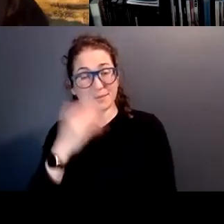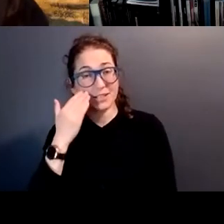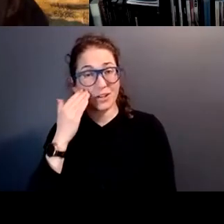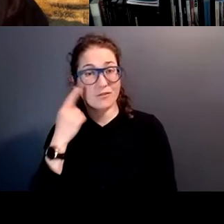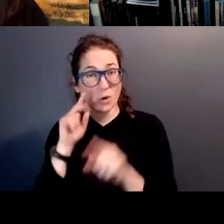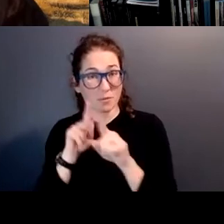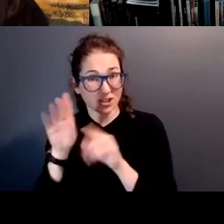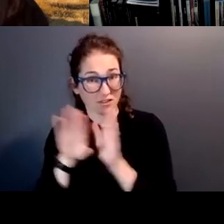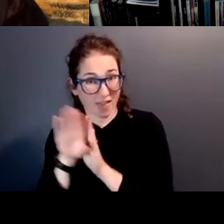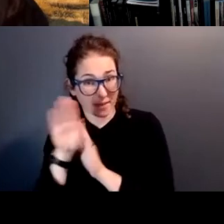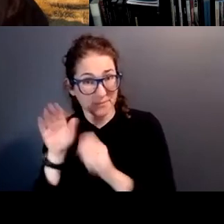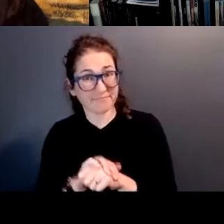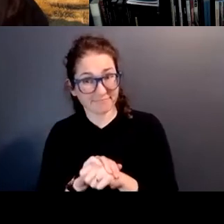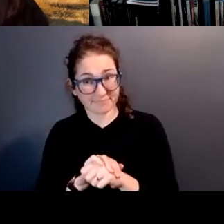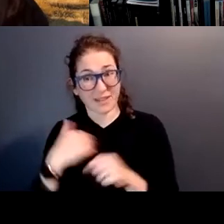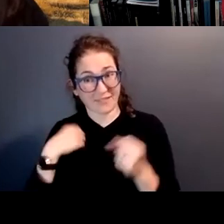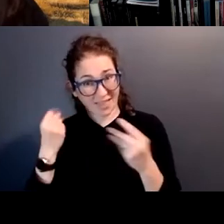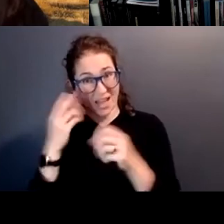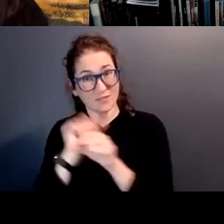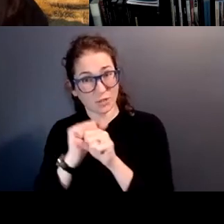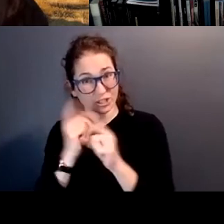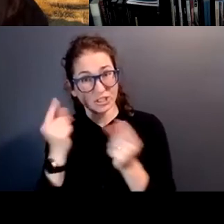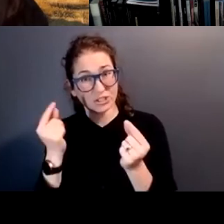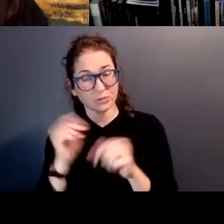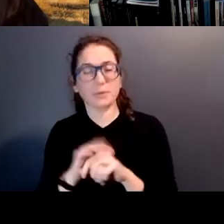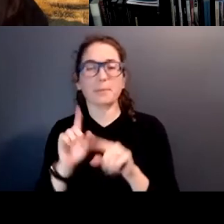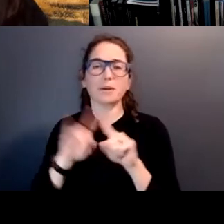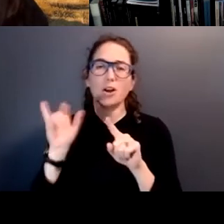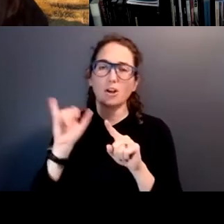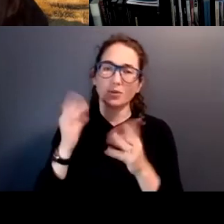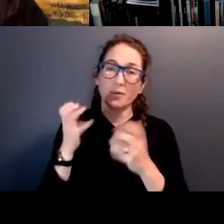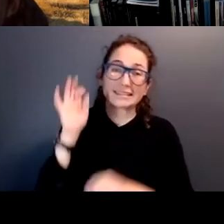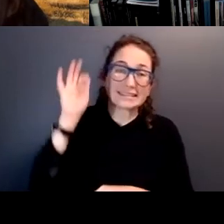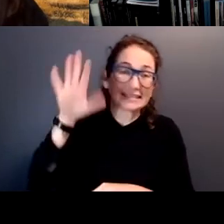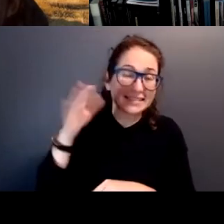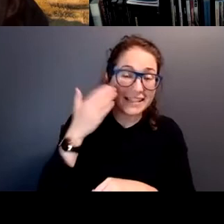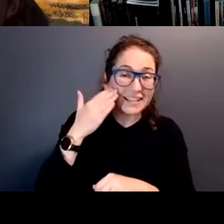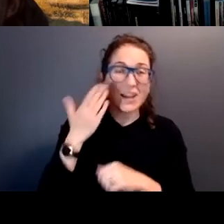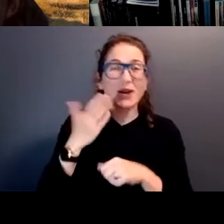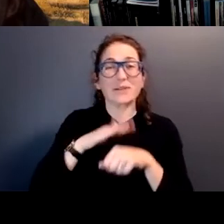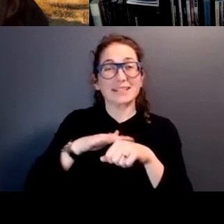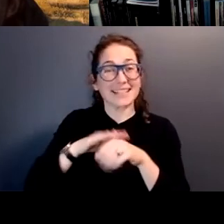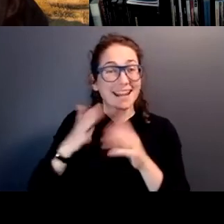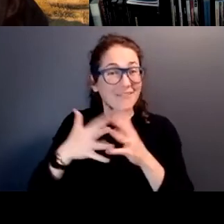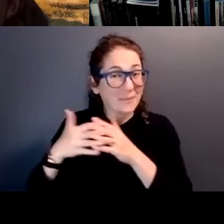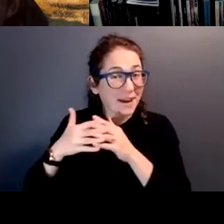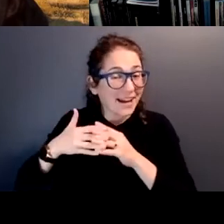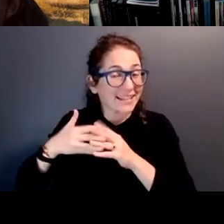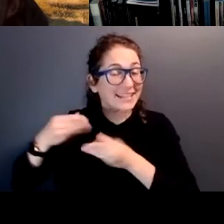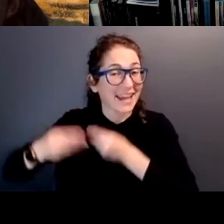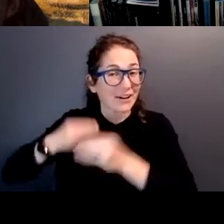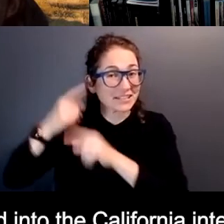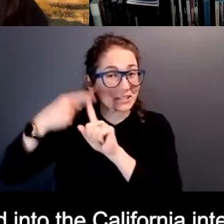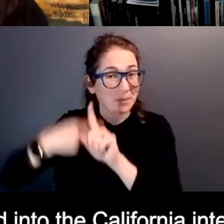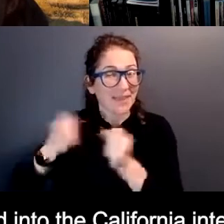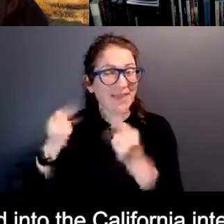development. So folks, we got to work that out for us, but I also want to make a plug because it's Native American heritage month. there's lots of activities going